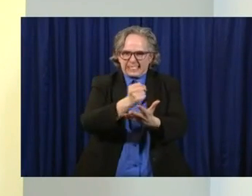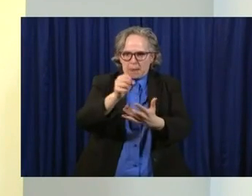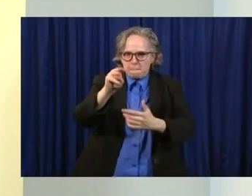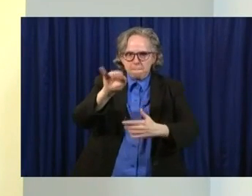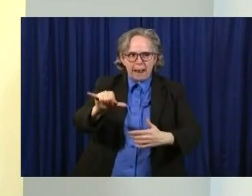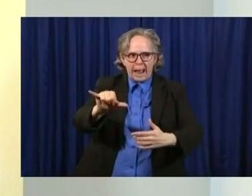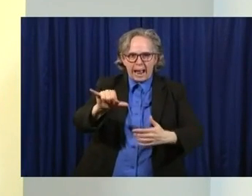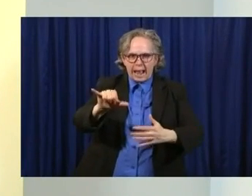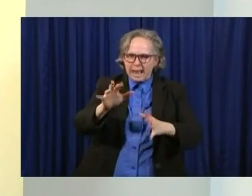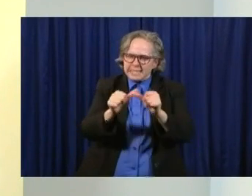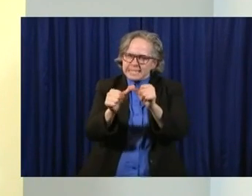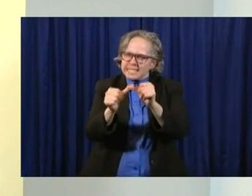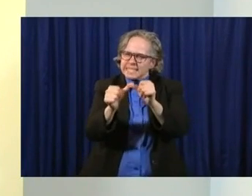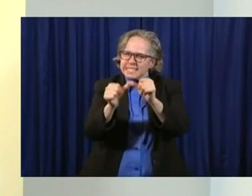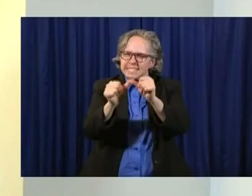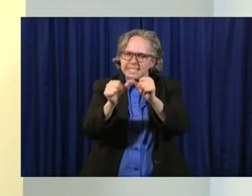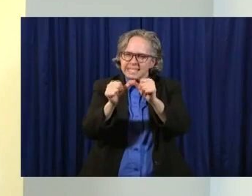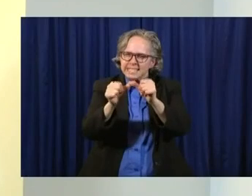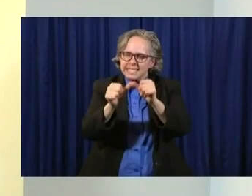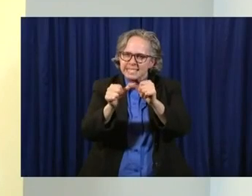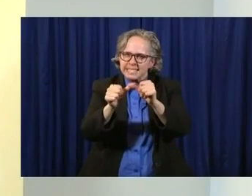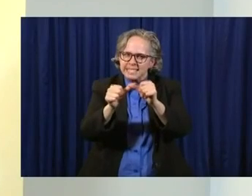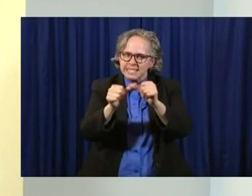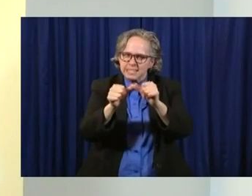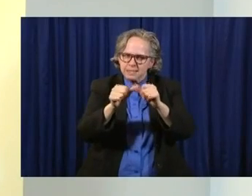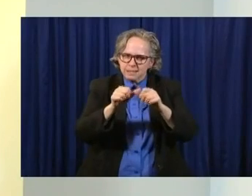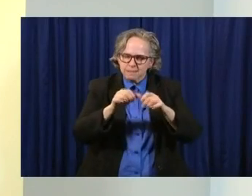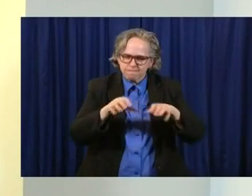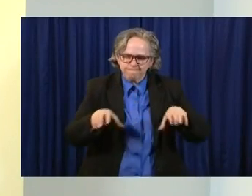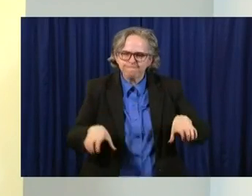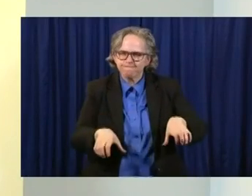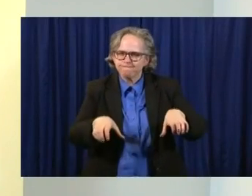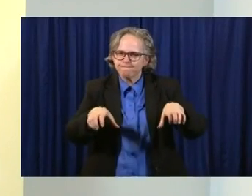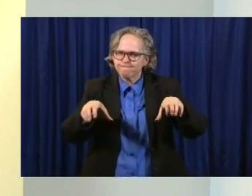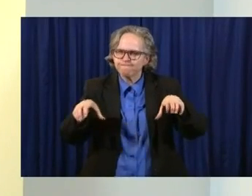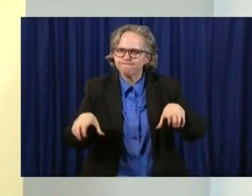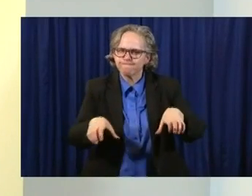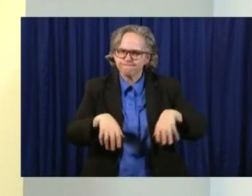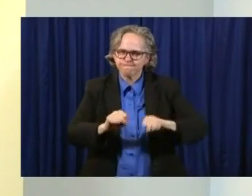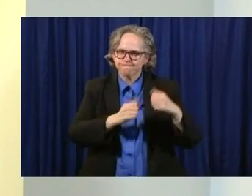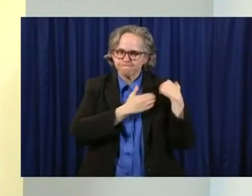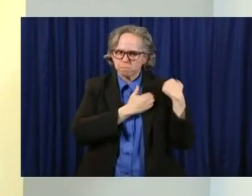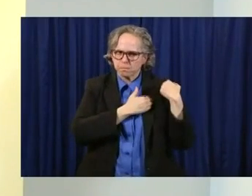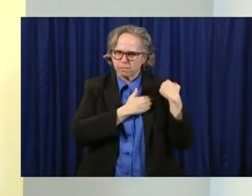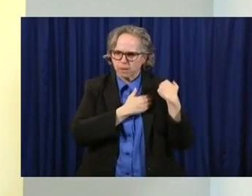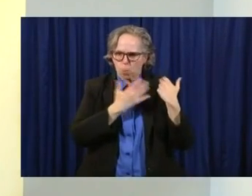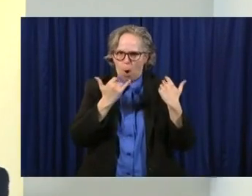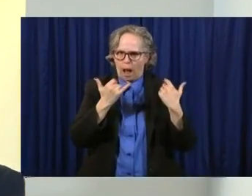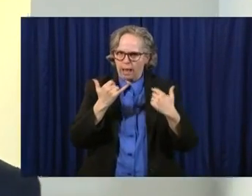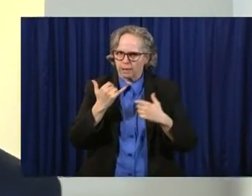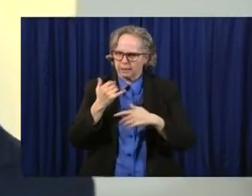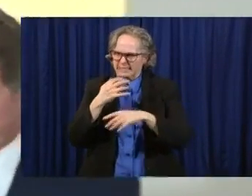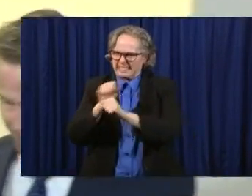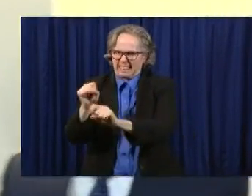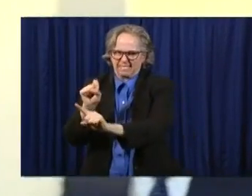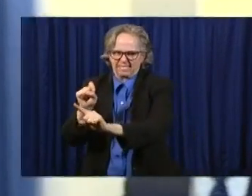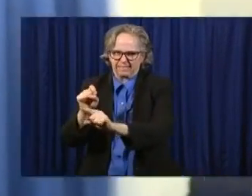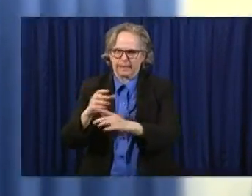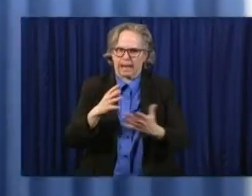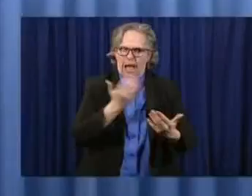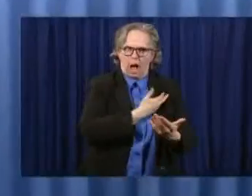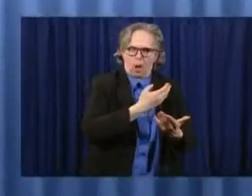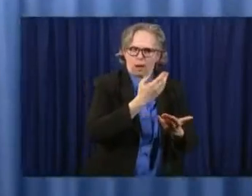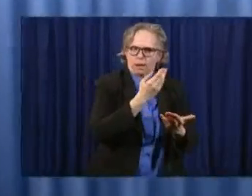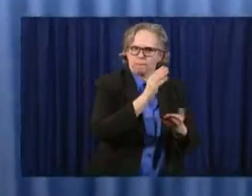continue to both have success on the health side and on the economic side. Governor? Governor,